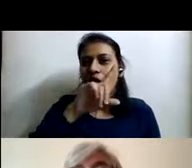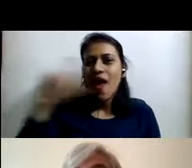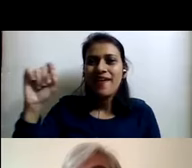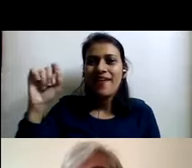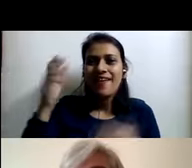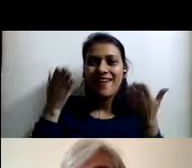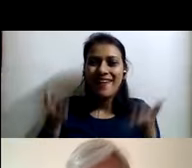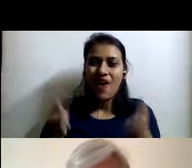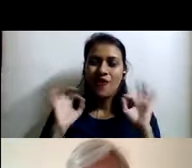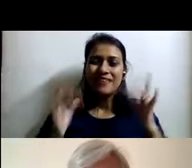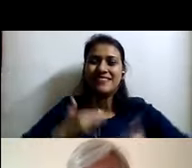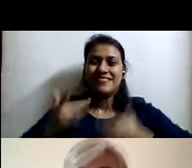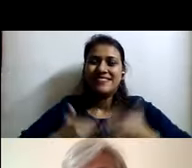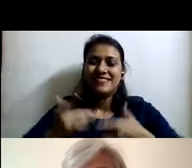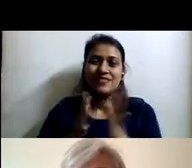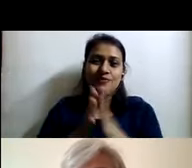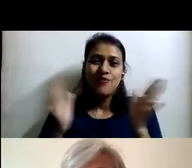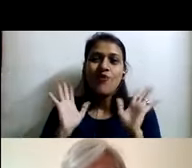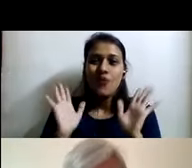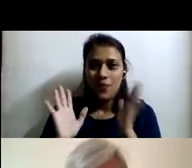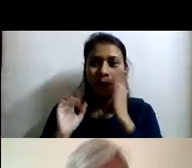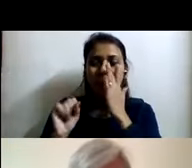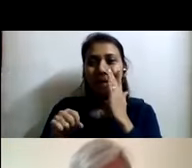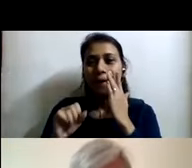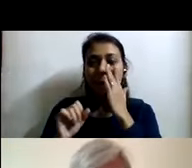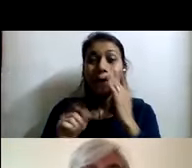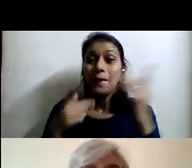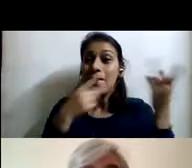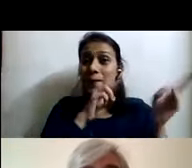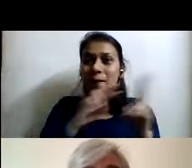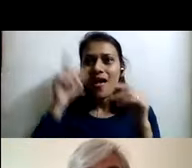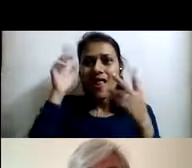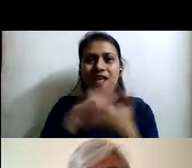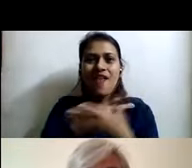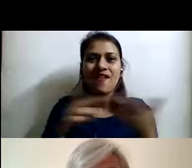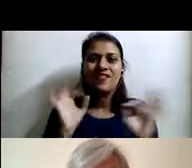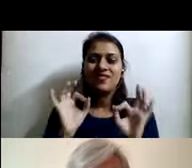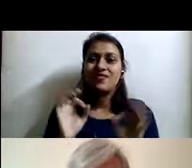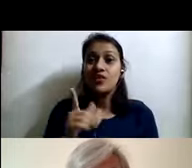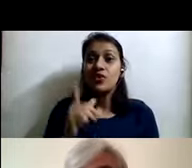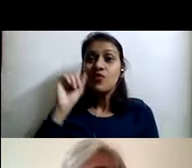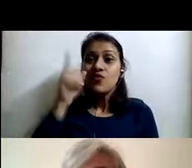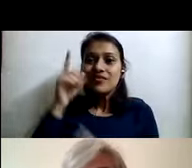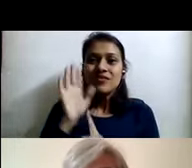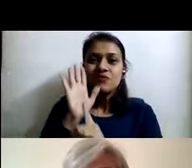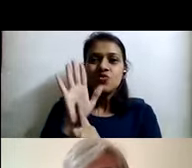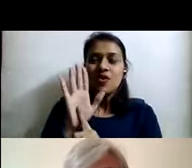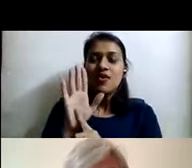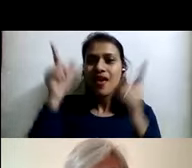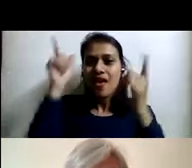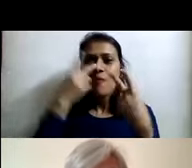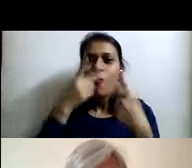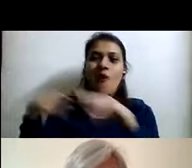excited anyway. I'm always excited, but not as excited. But this was our first sign that the wildlife was moving back.